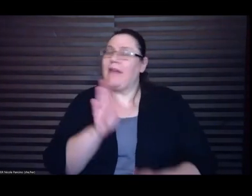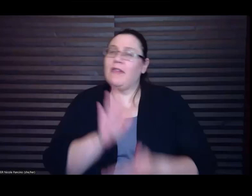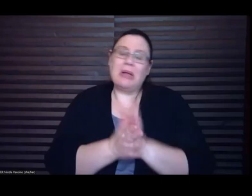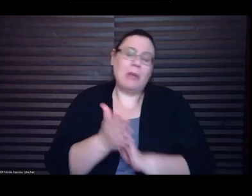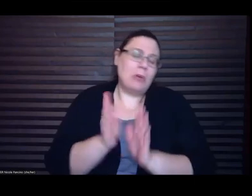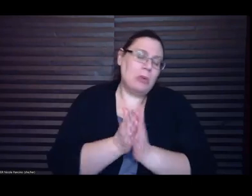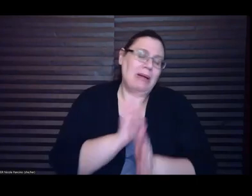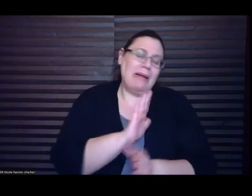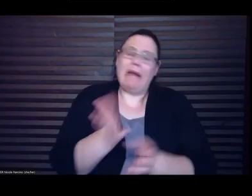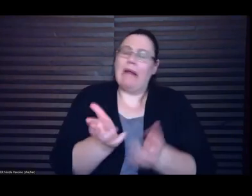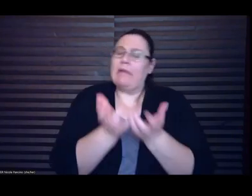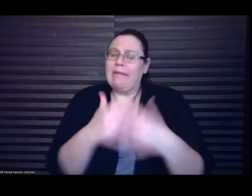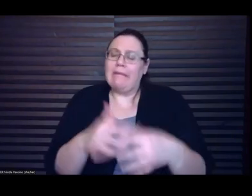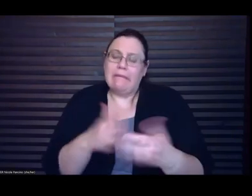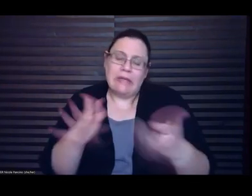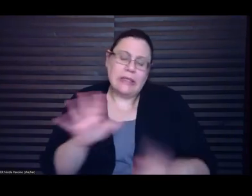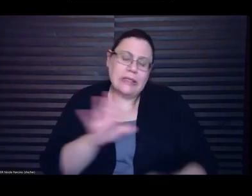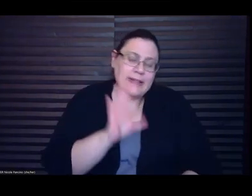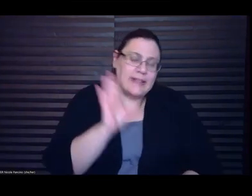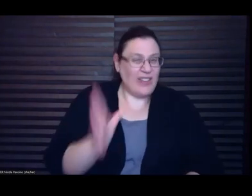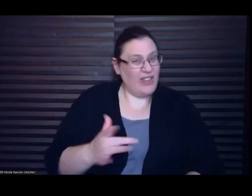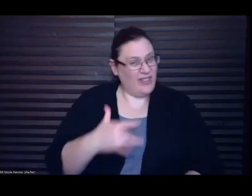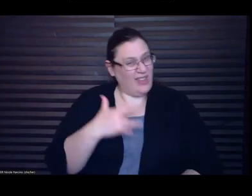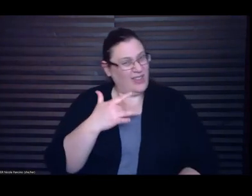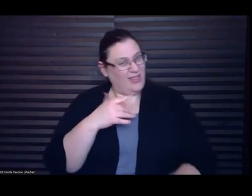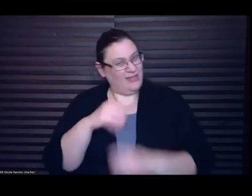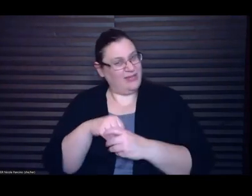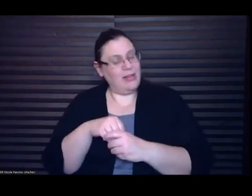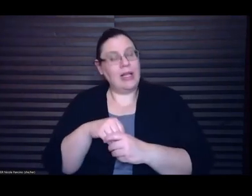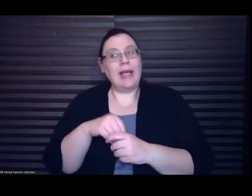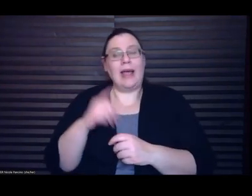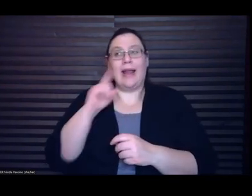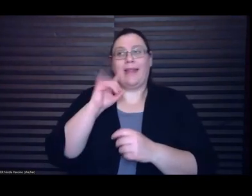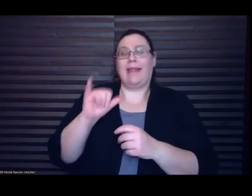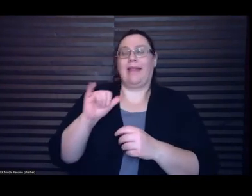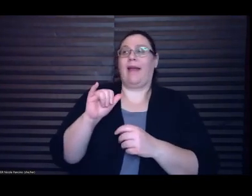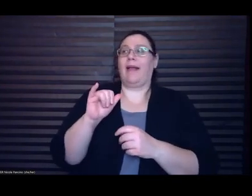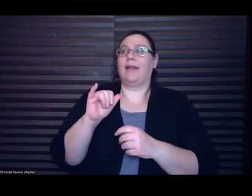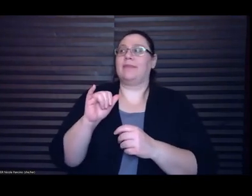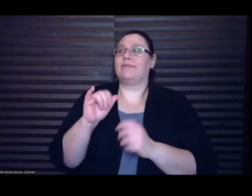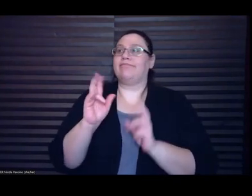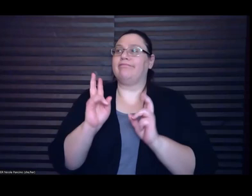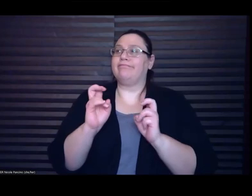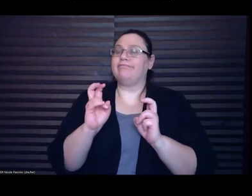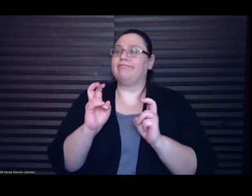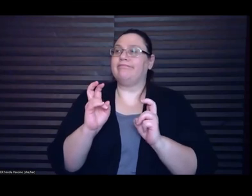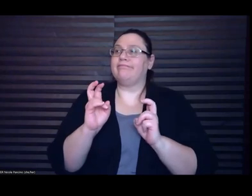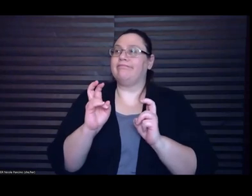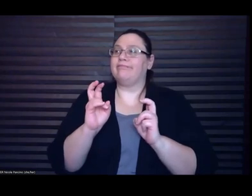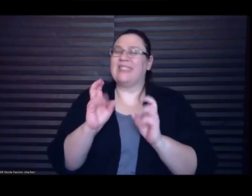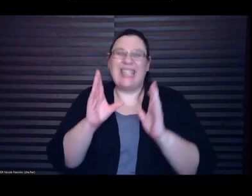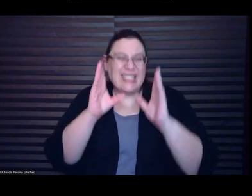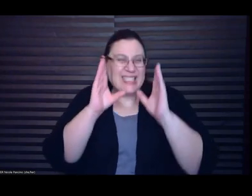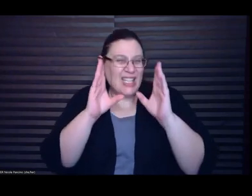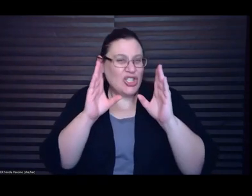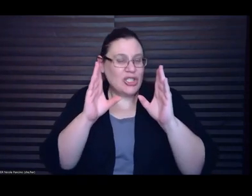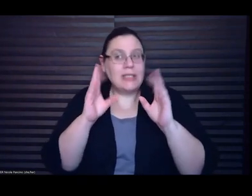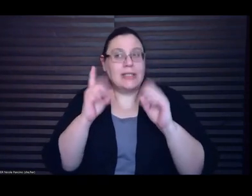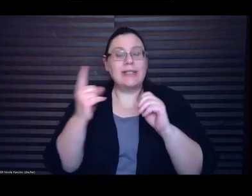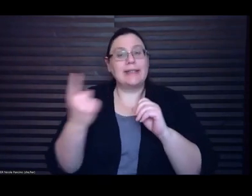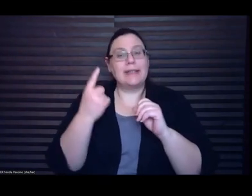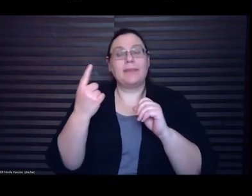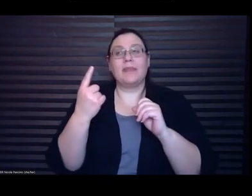that kind of um attention is something that you know it's I I feel like I have a little basket